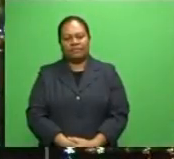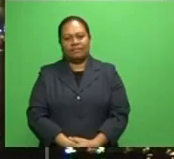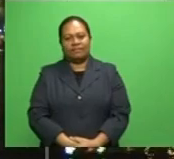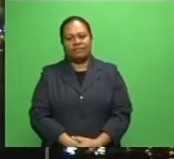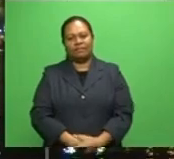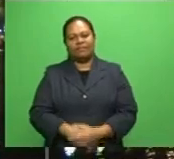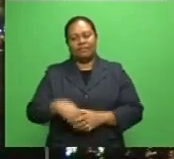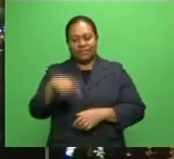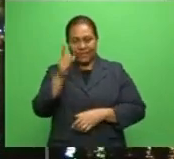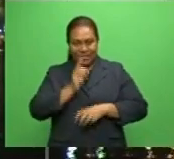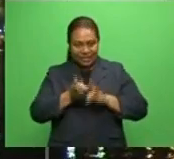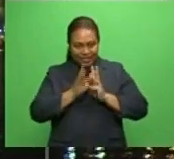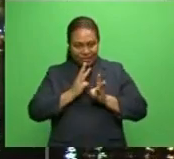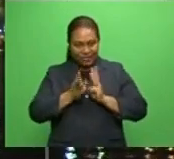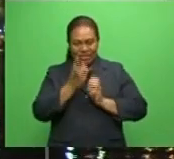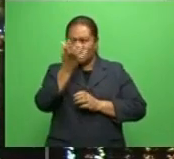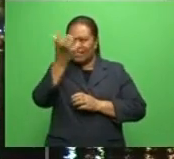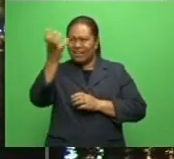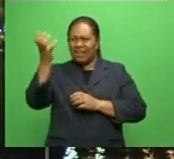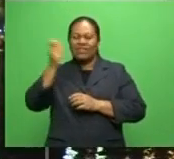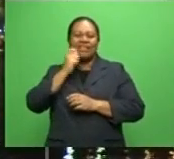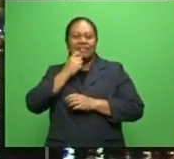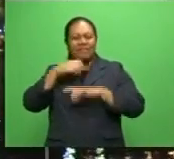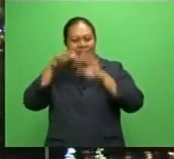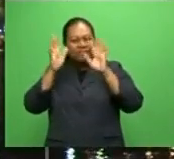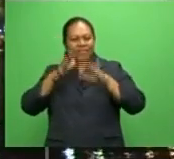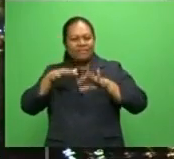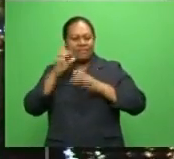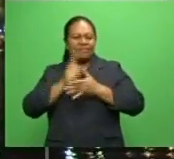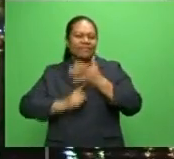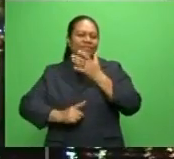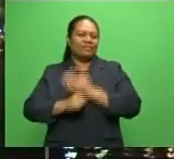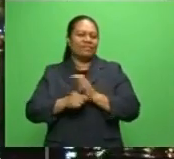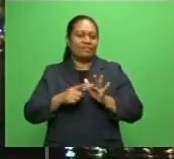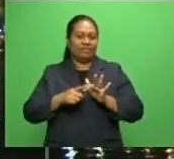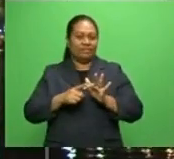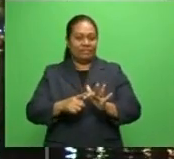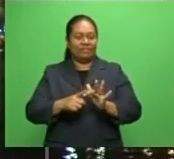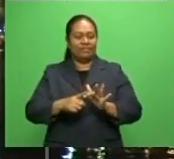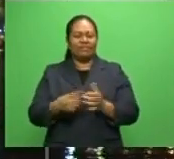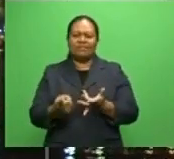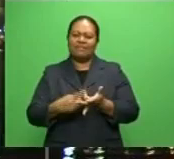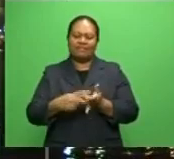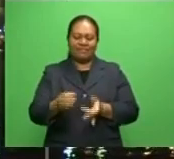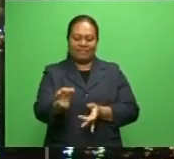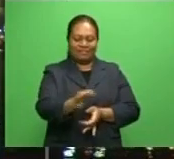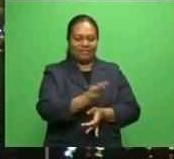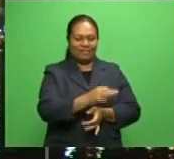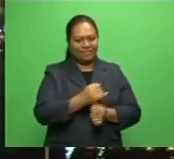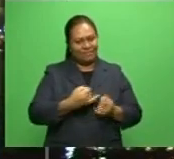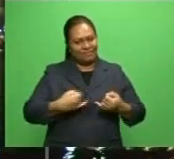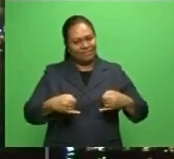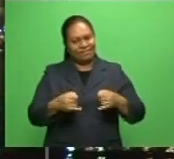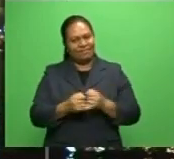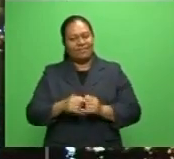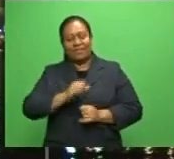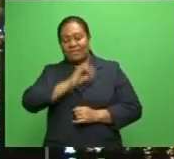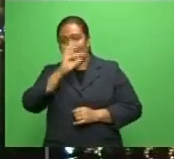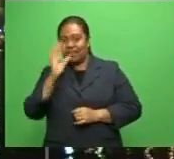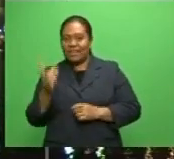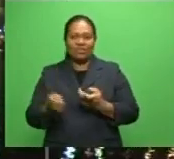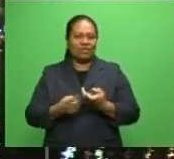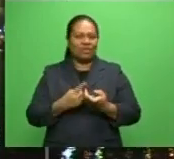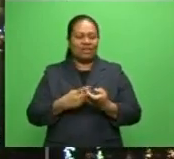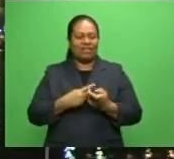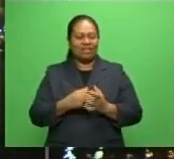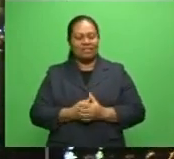And in weather, cloudy conditions with some showers was experienced over the eastern and interior parts of the larger islands, fine apart from isolated